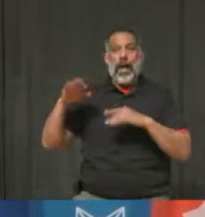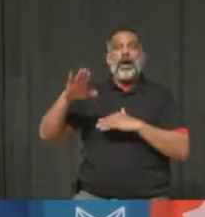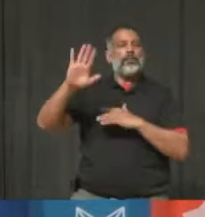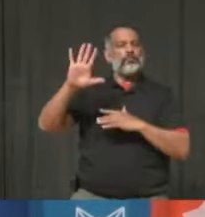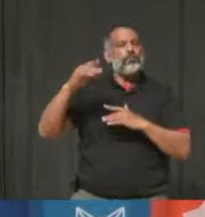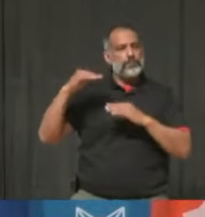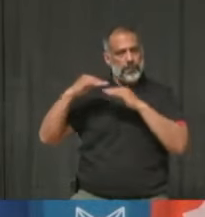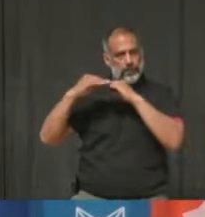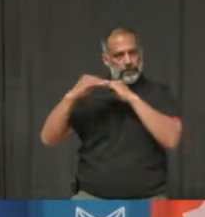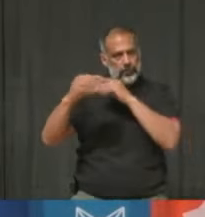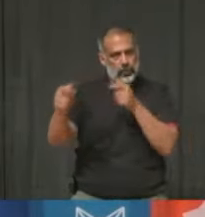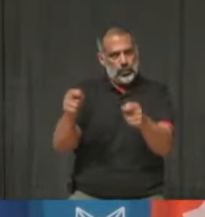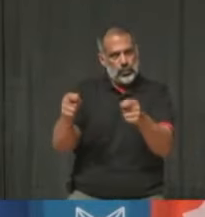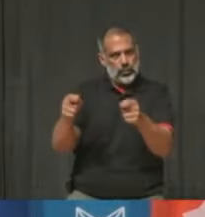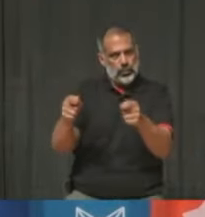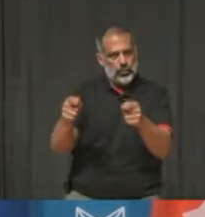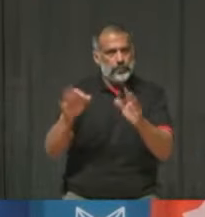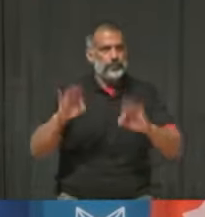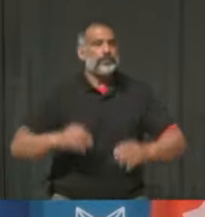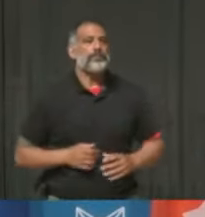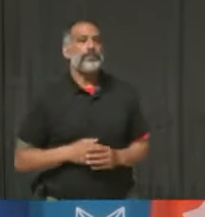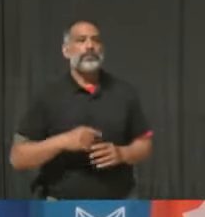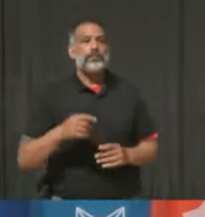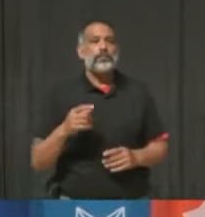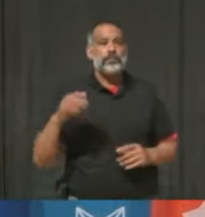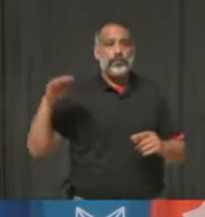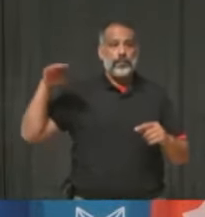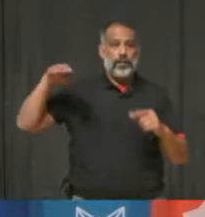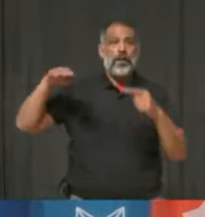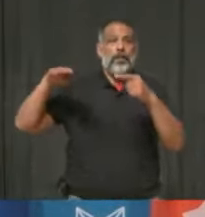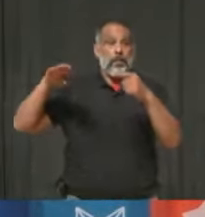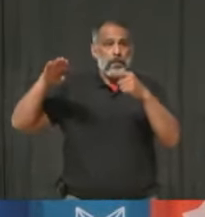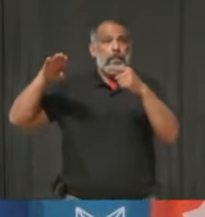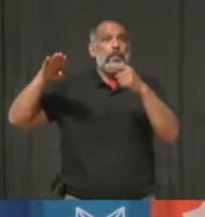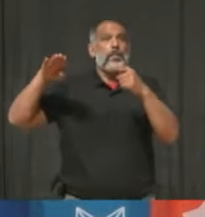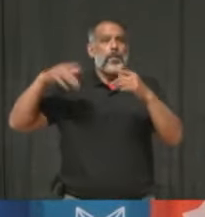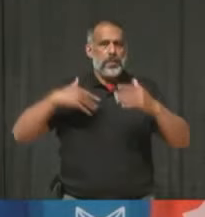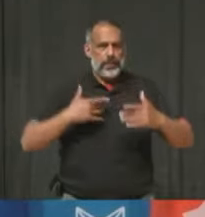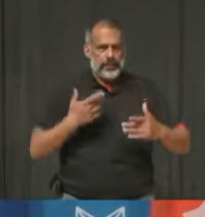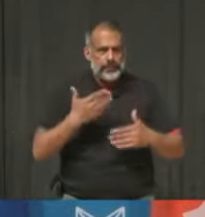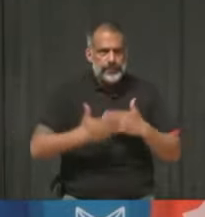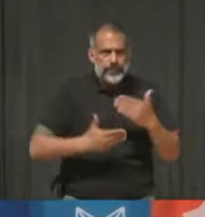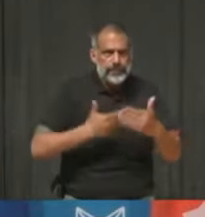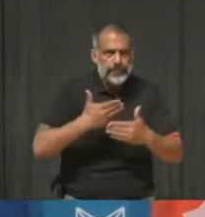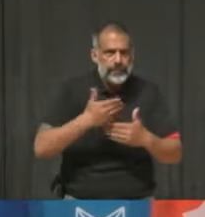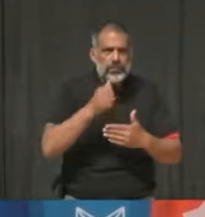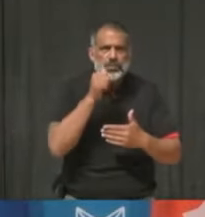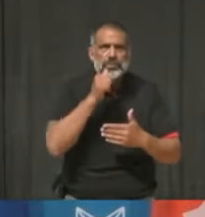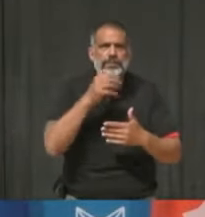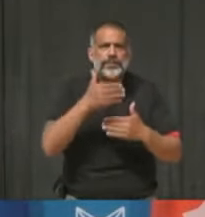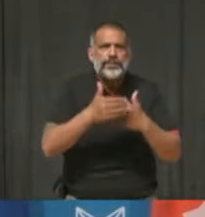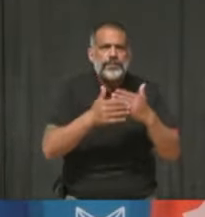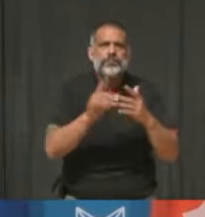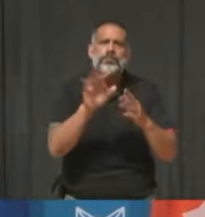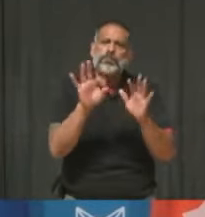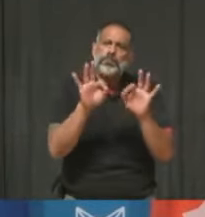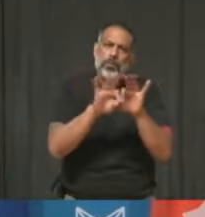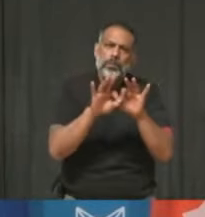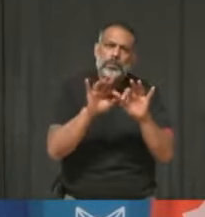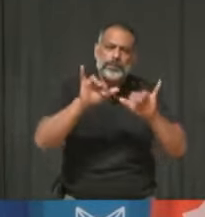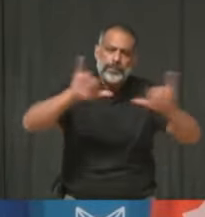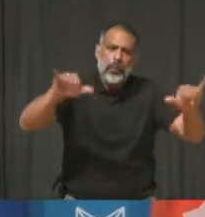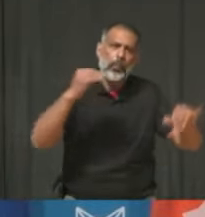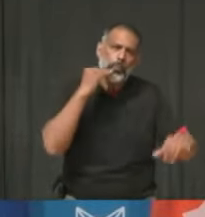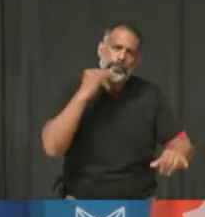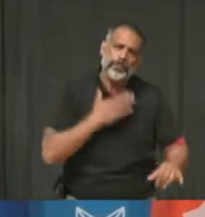remains fragile, but grows more assured with each passing day. So please continue to stay at home as much as possible